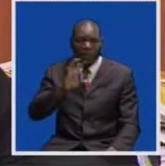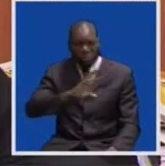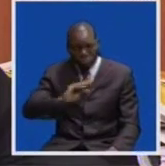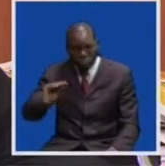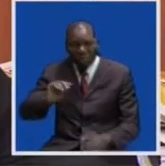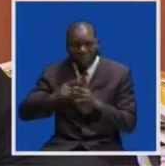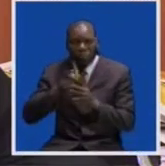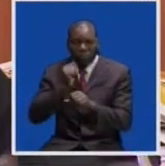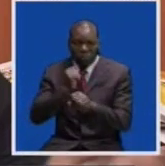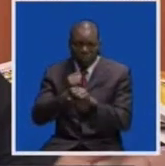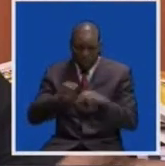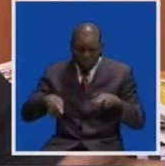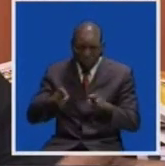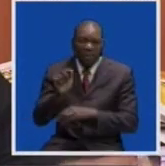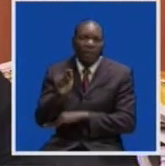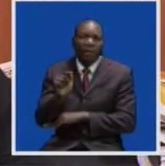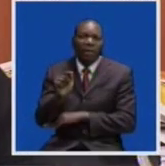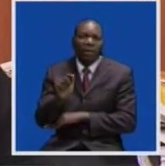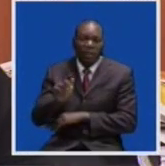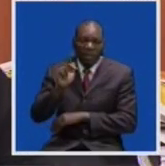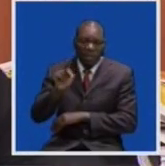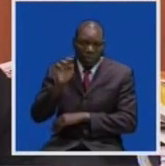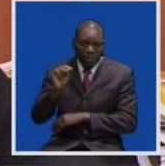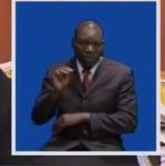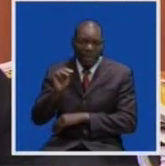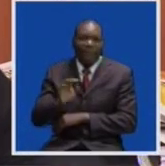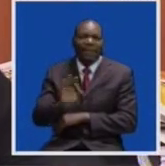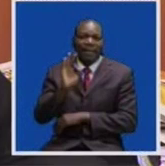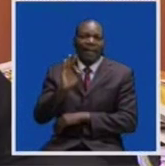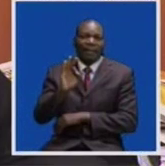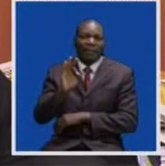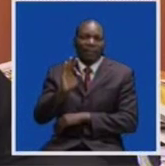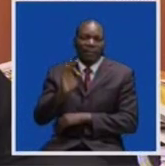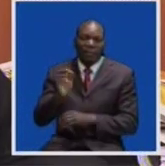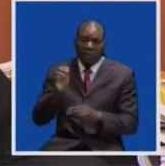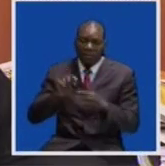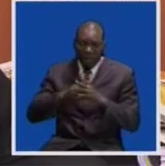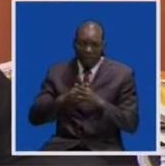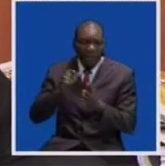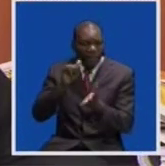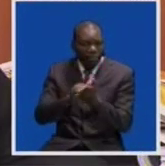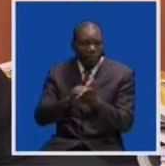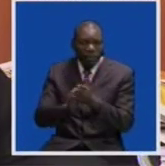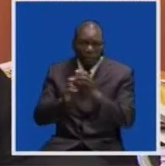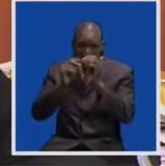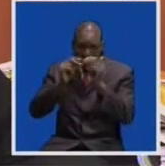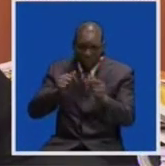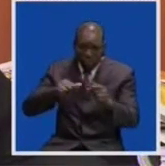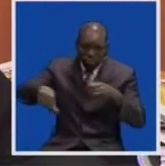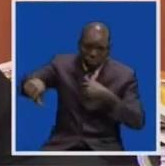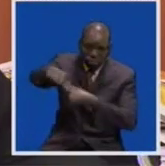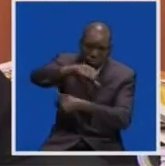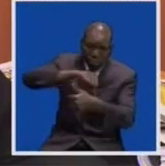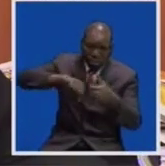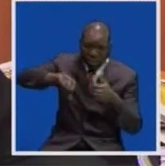working on this stretch. It's a nine-kilometer stretch that is from the airport up to the roundabout, and